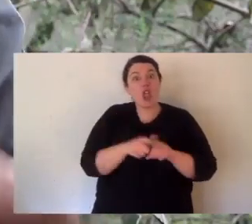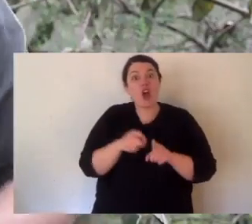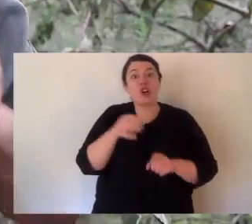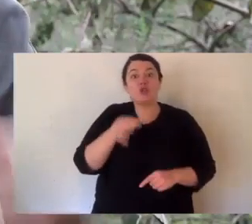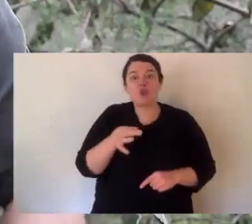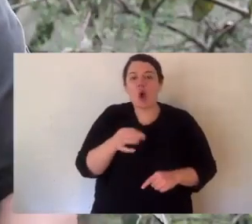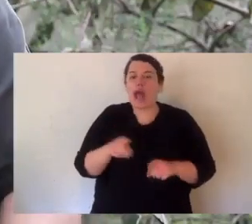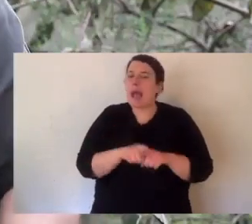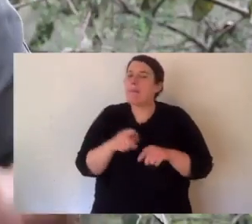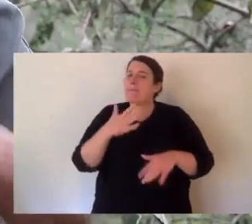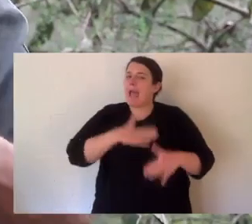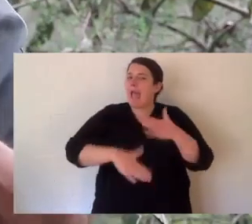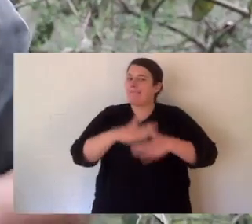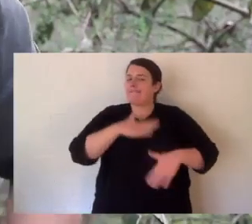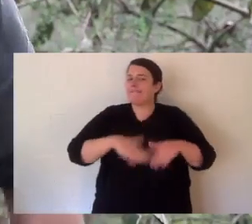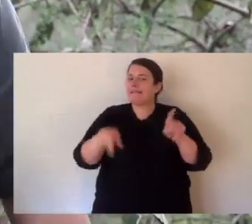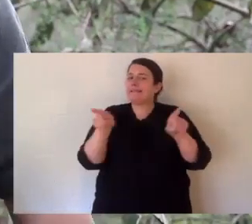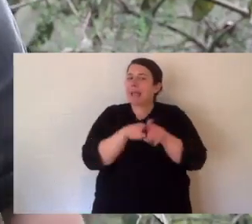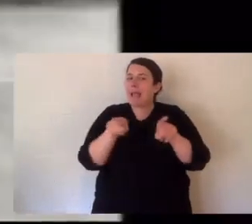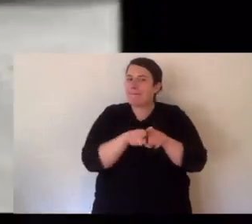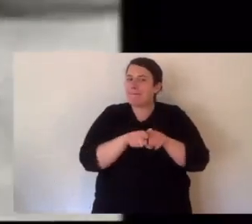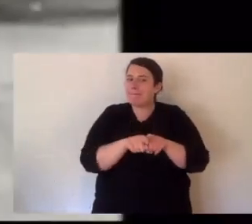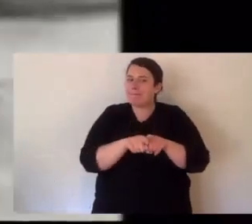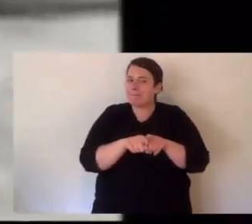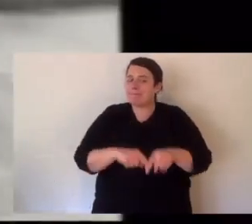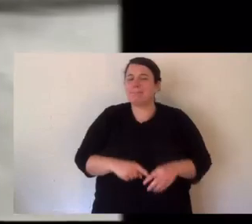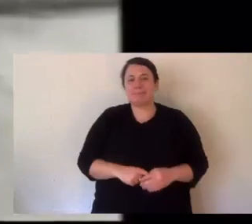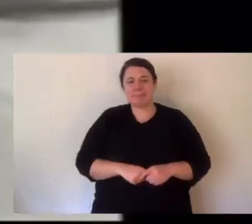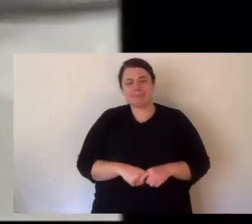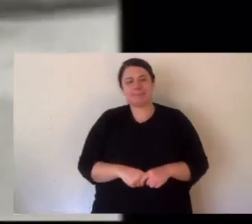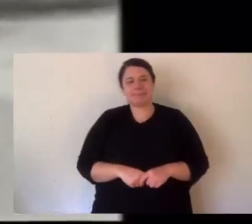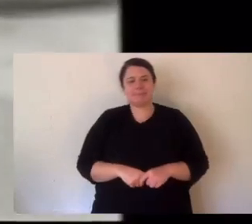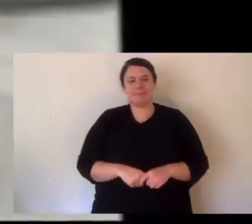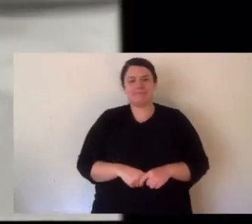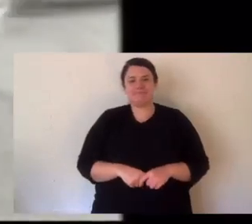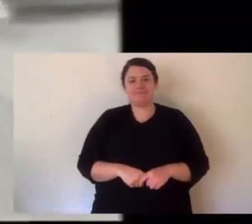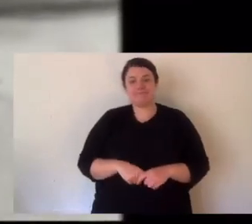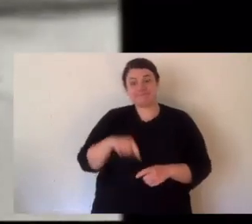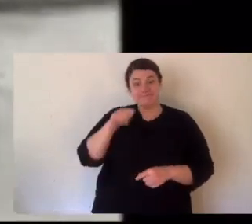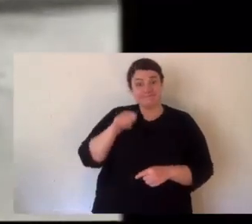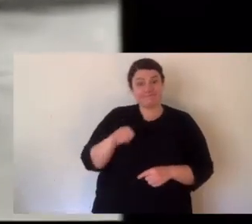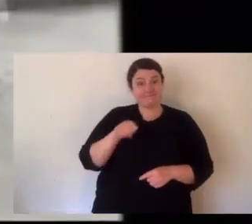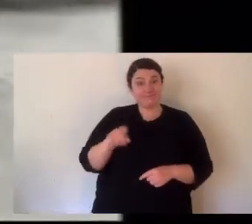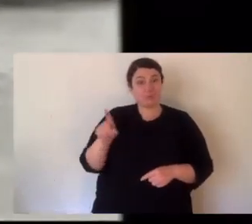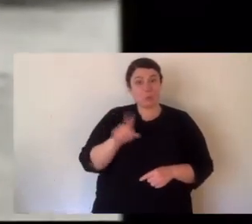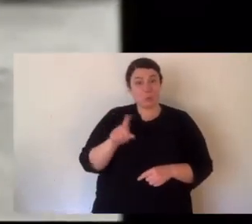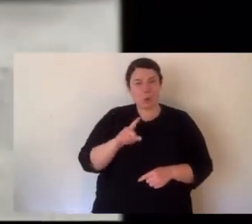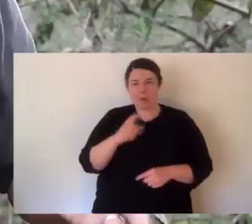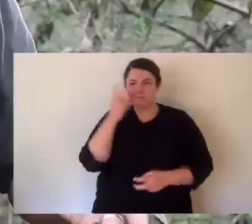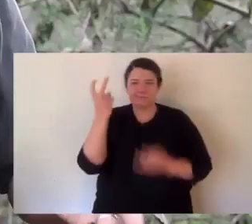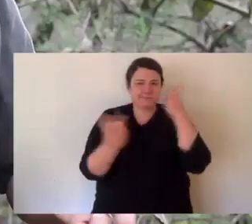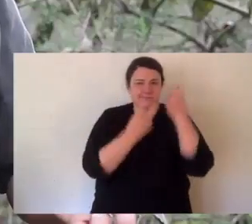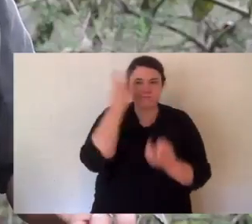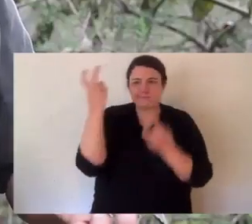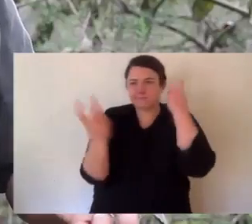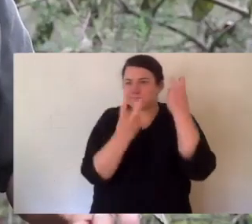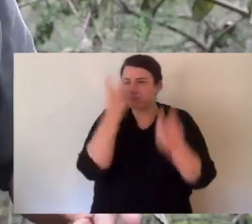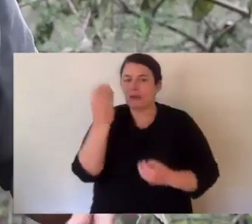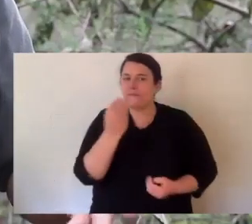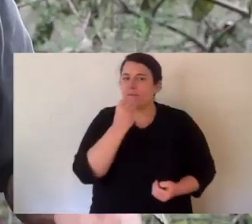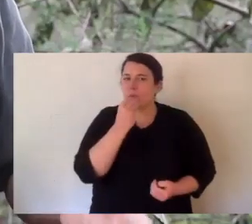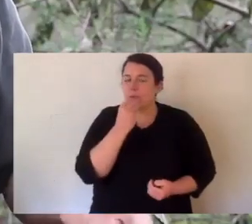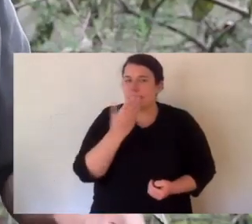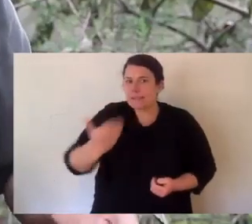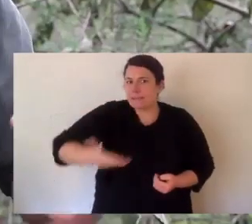behaves the same as a dog. That's the thylacine. The thylacines were active predators. Really good sense of smell,